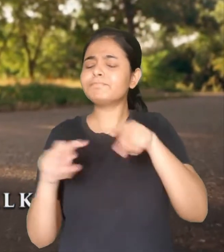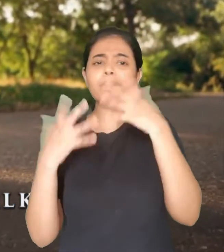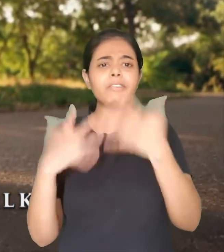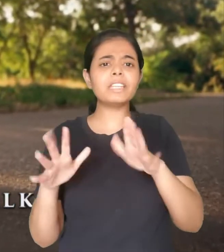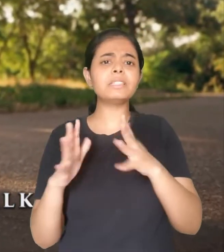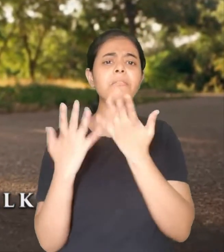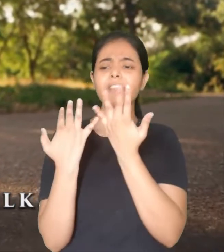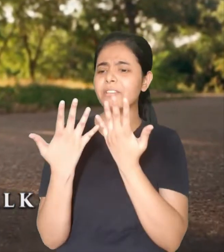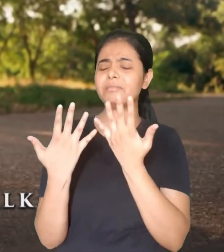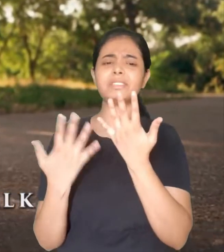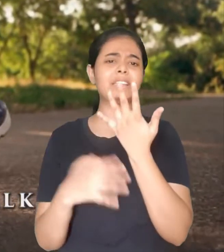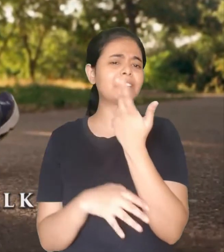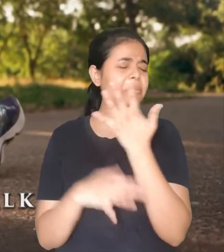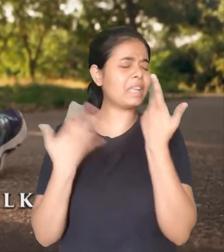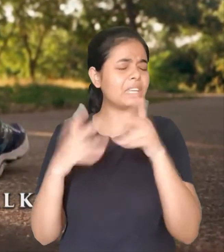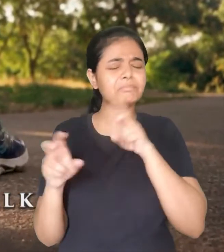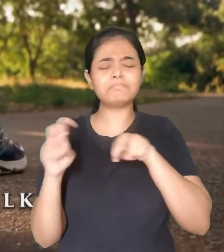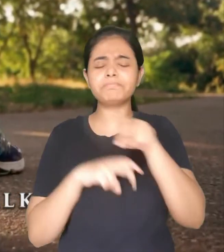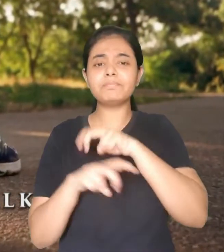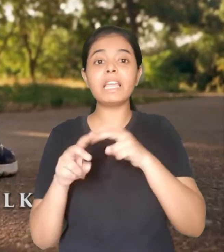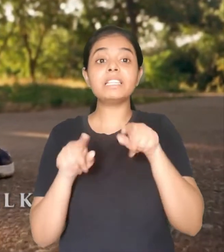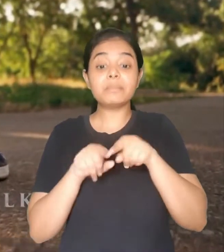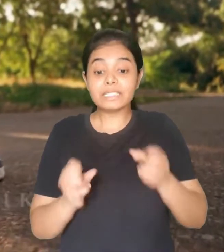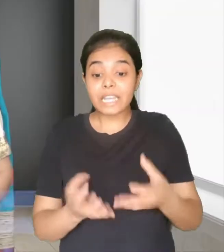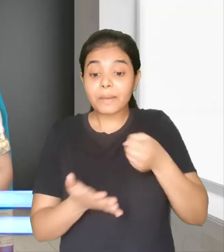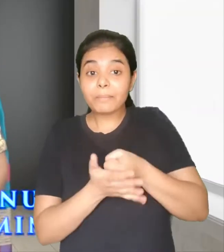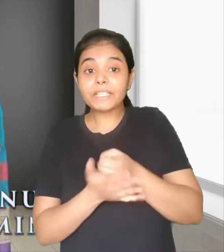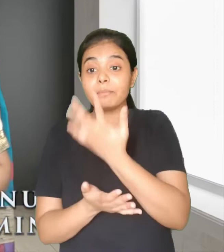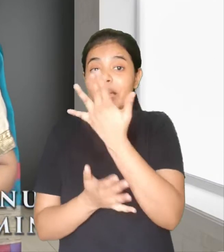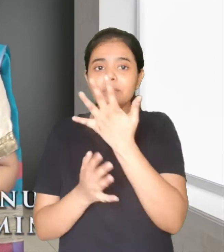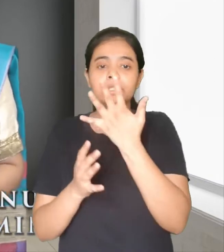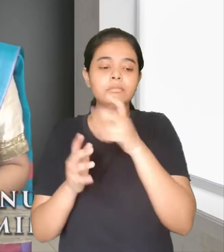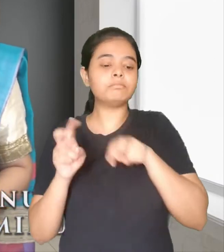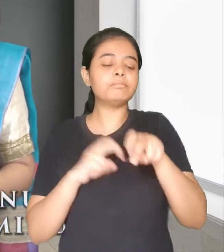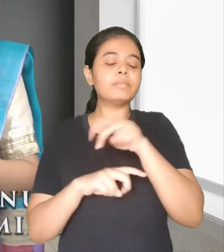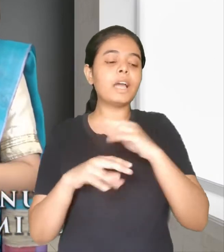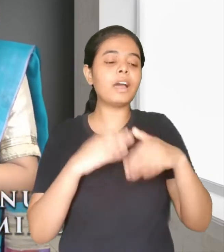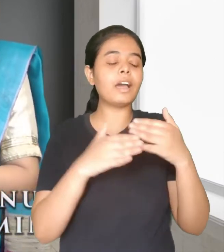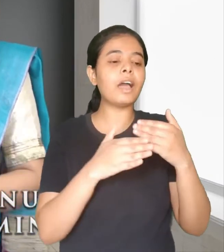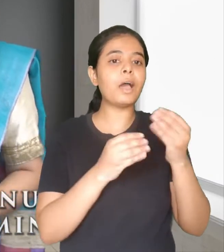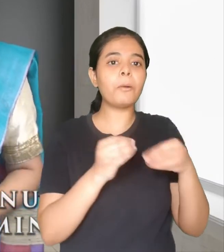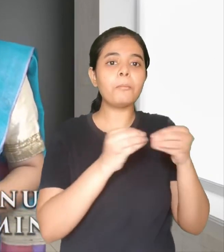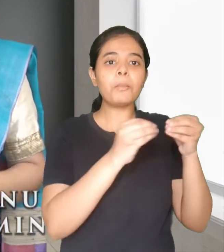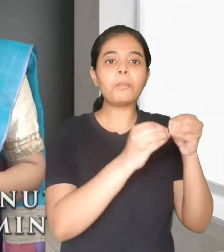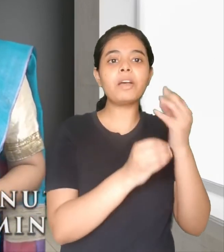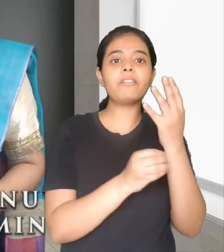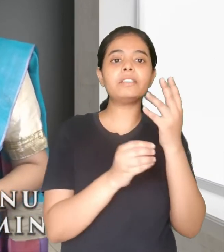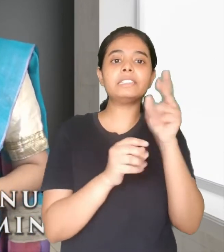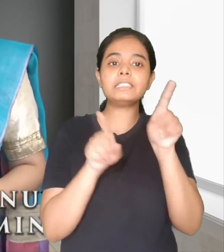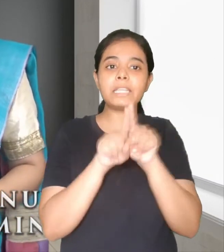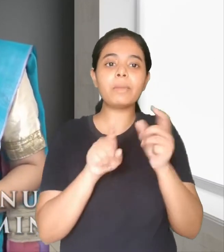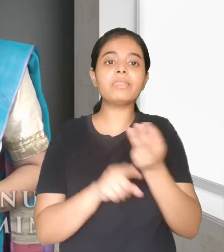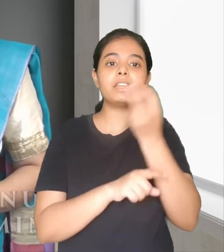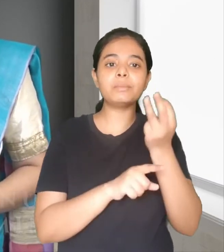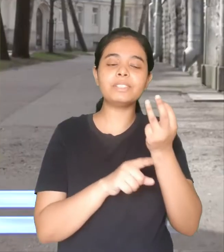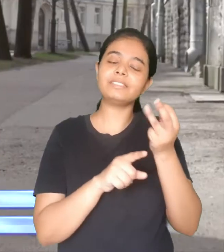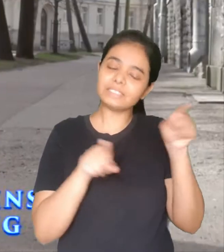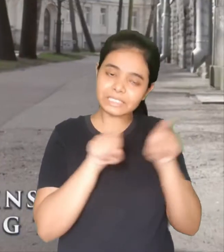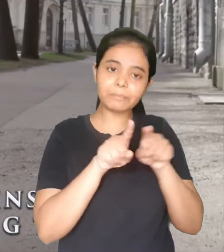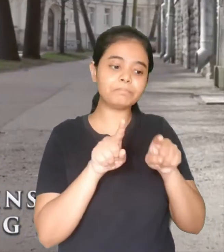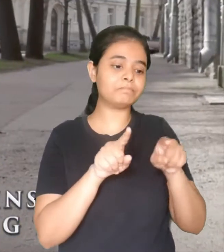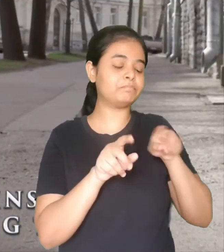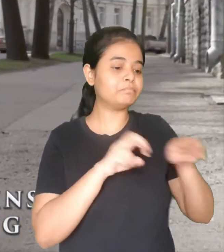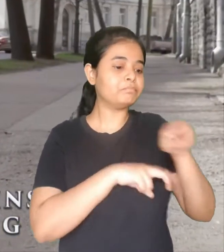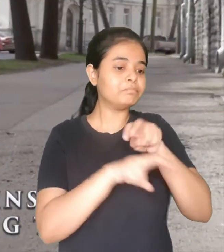walks, before breakfast, after dinner or both. Start with 5 to 10 minutes and walk up to 30 minutes.